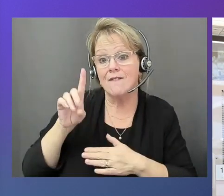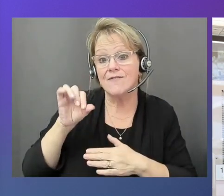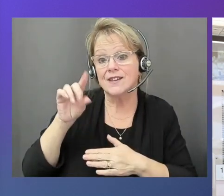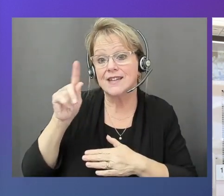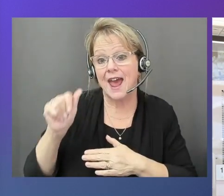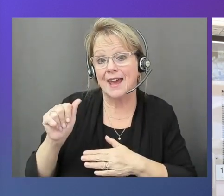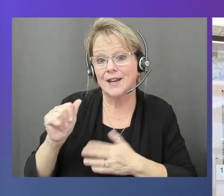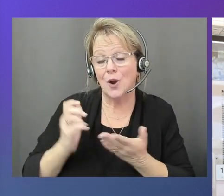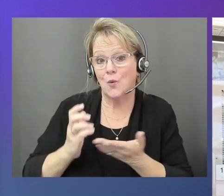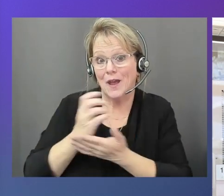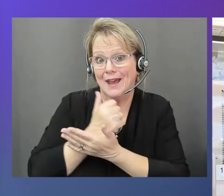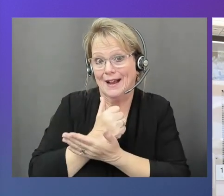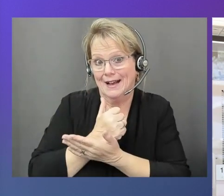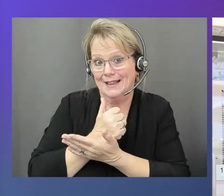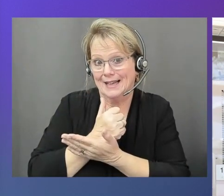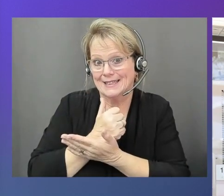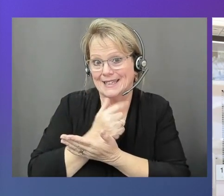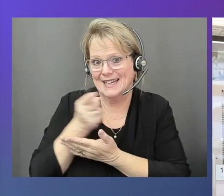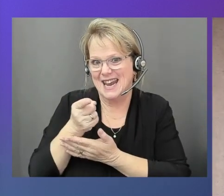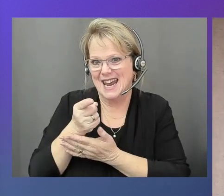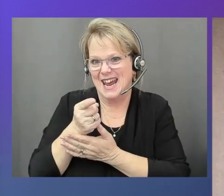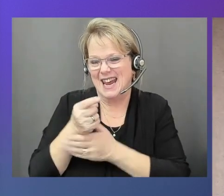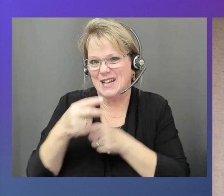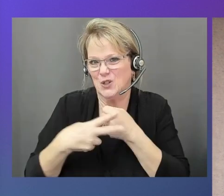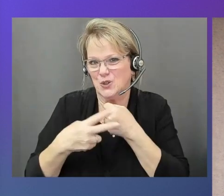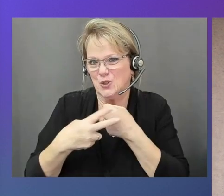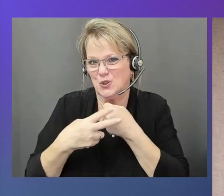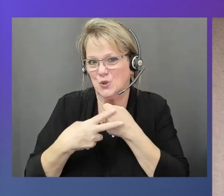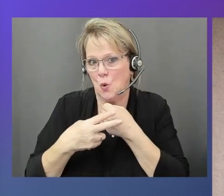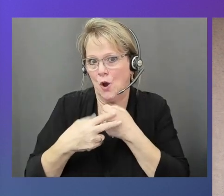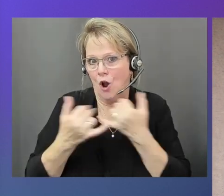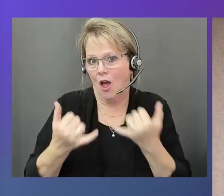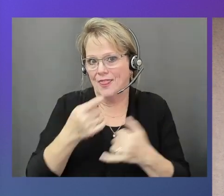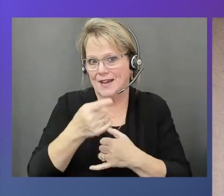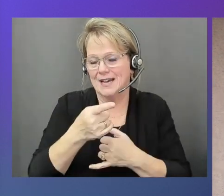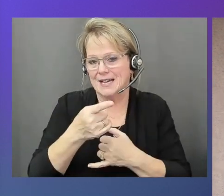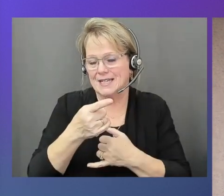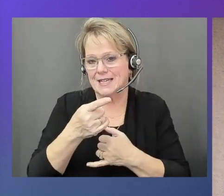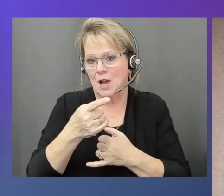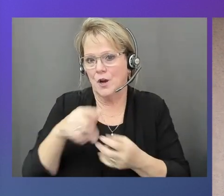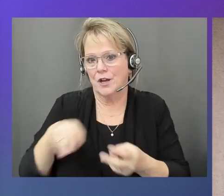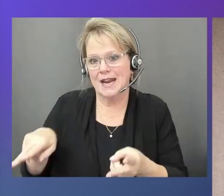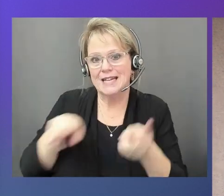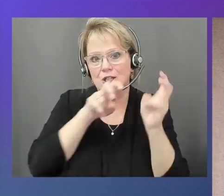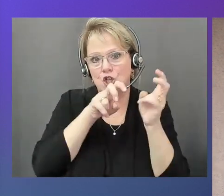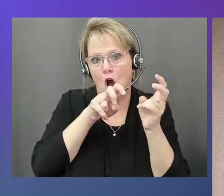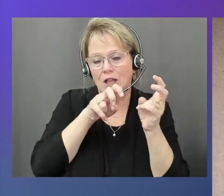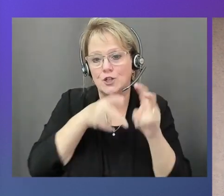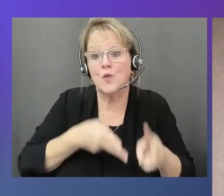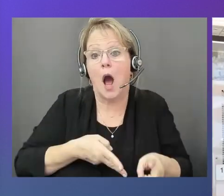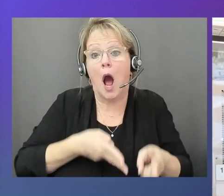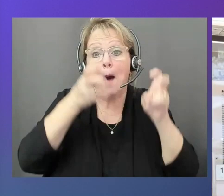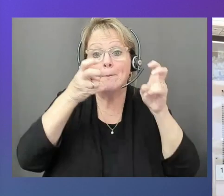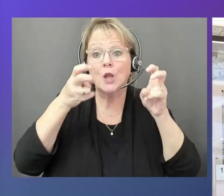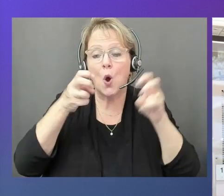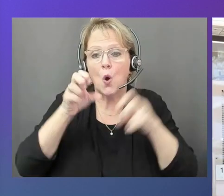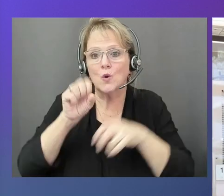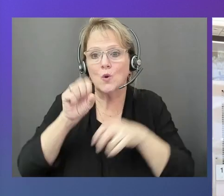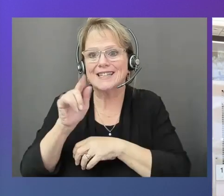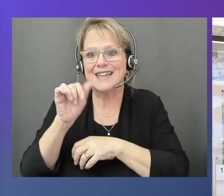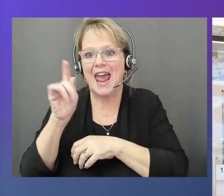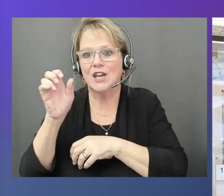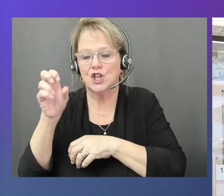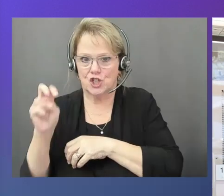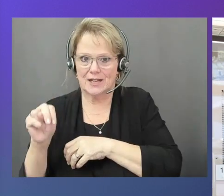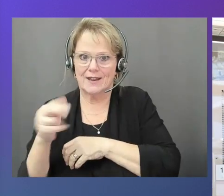the vehicle is stored on that specific data. We're going to insert it into the upload station, which is right there where there's an empty slot. So when we